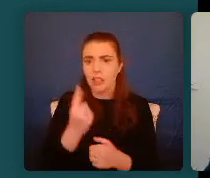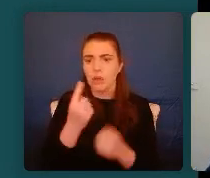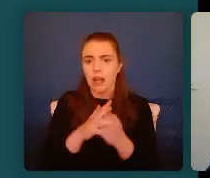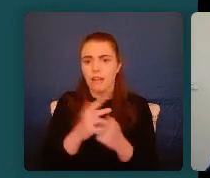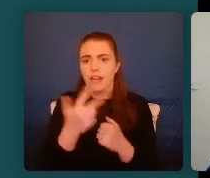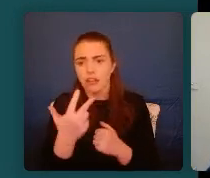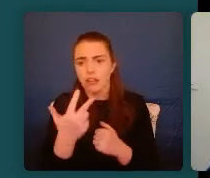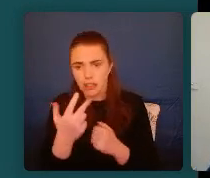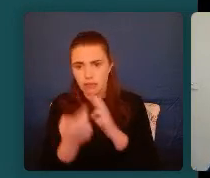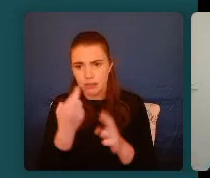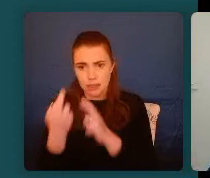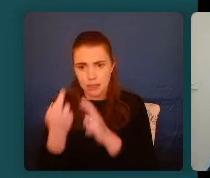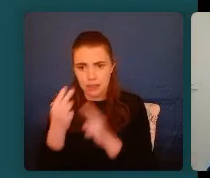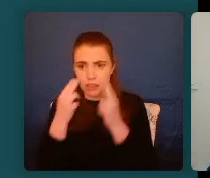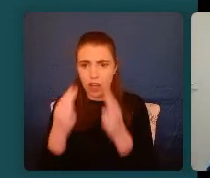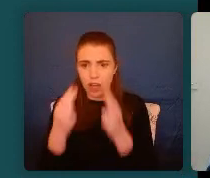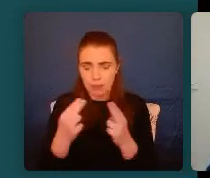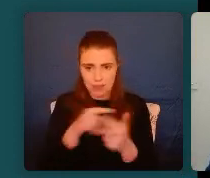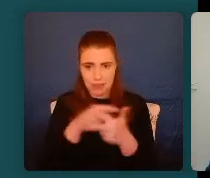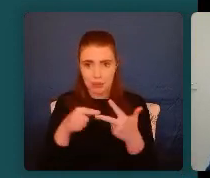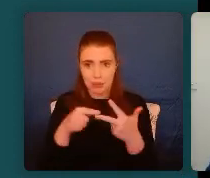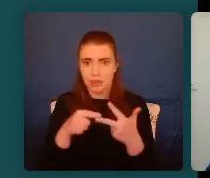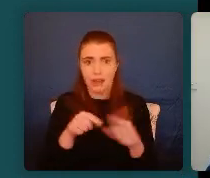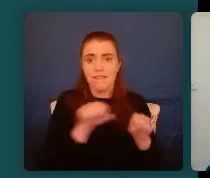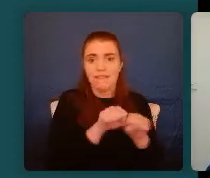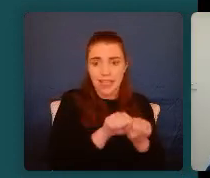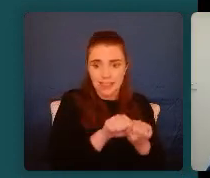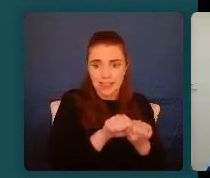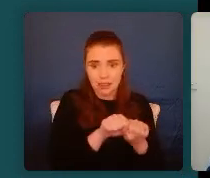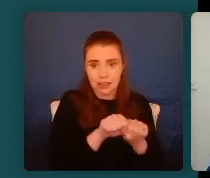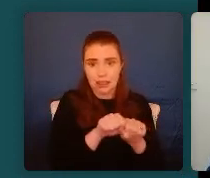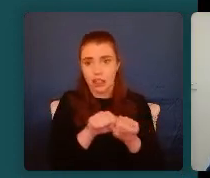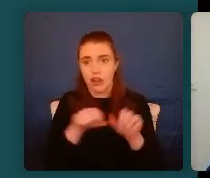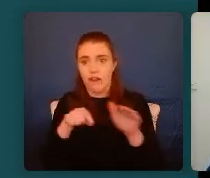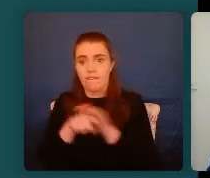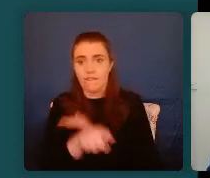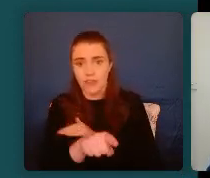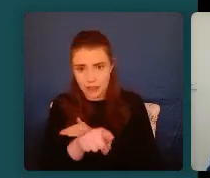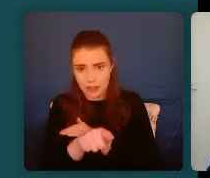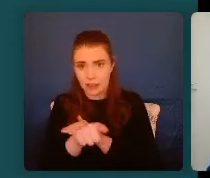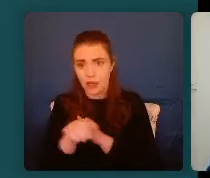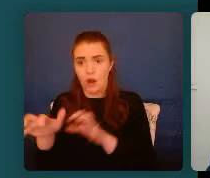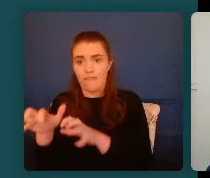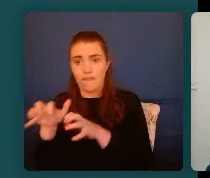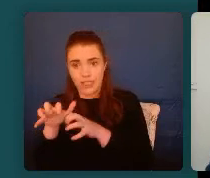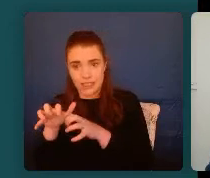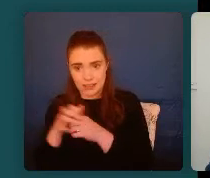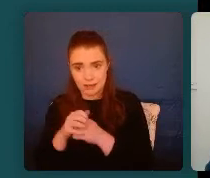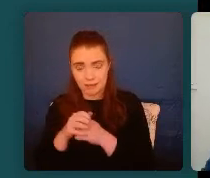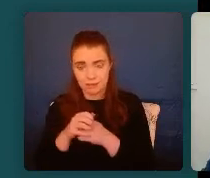we would typically have is to fight, to run away from that situation or to freeze. And each one of those are protective responses.